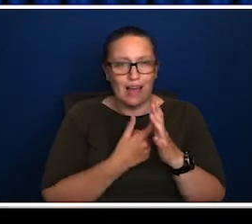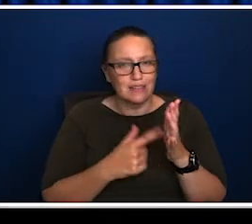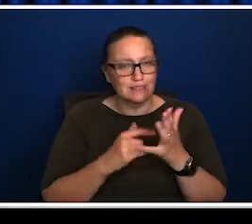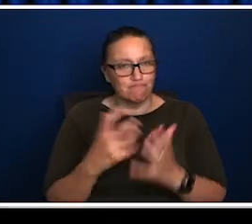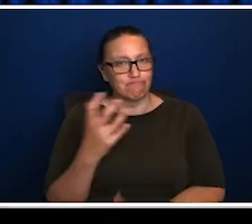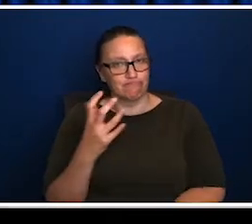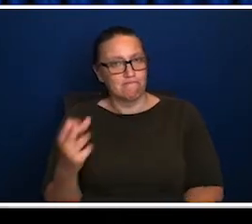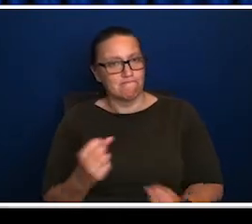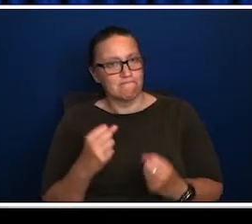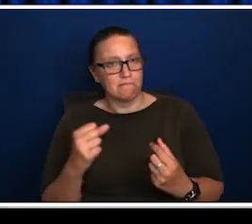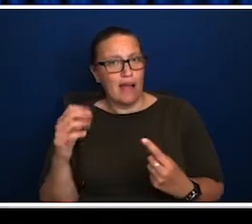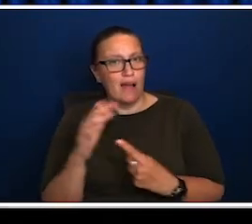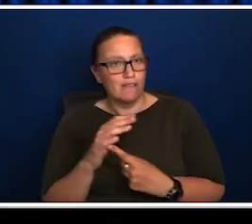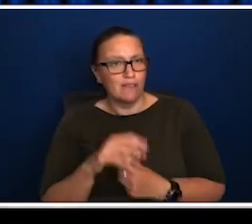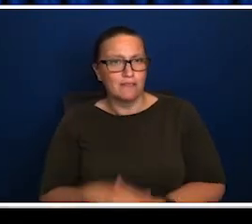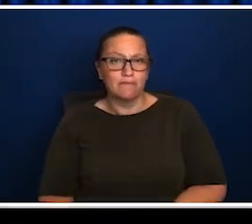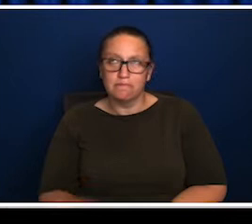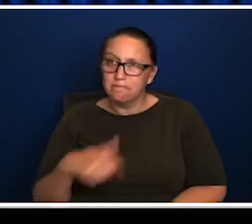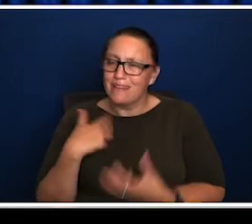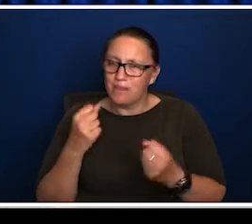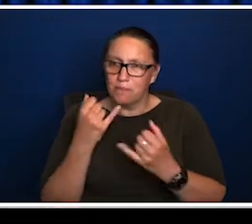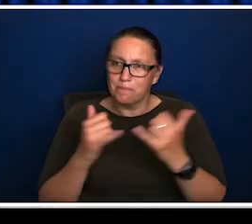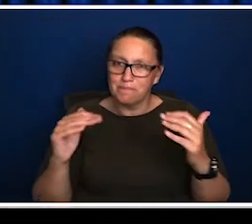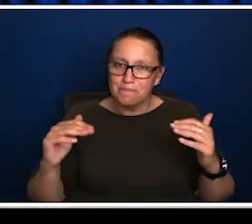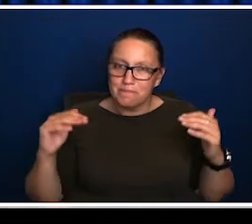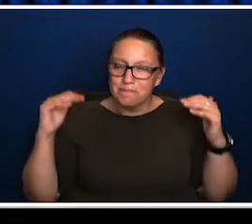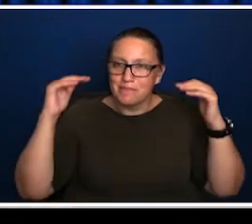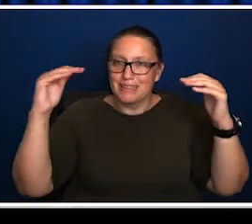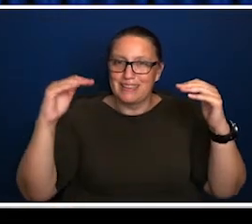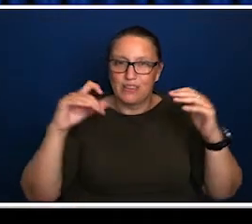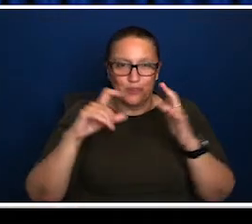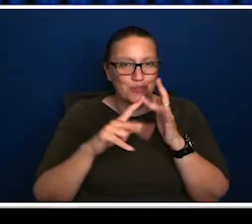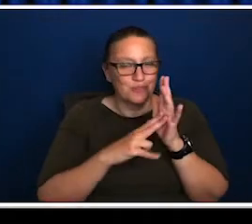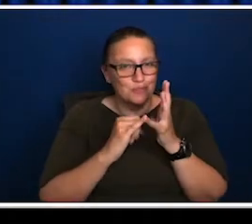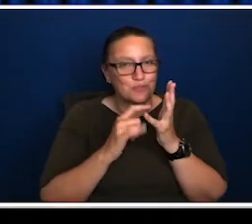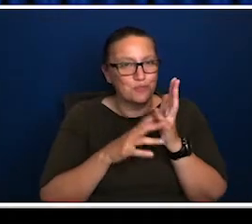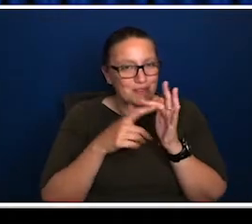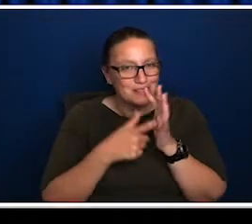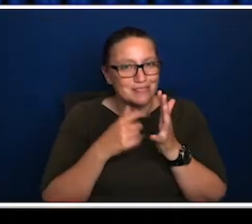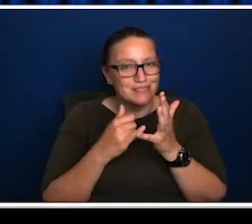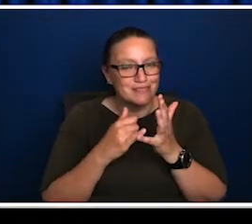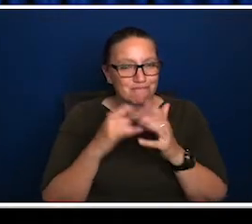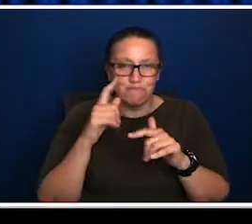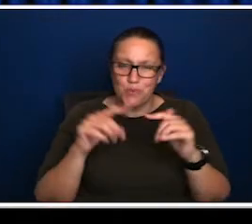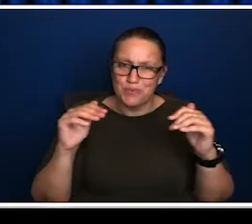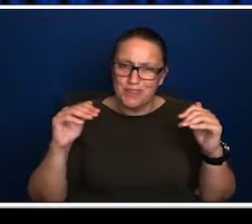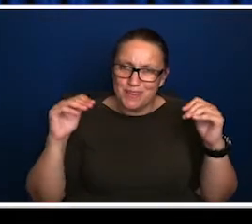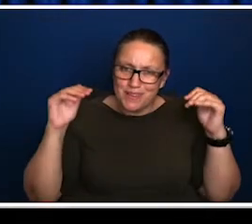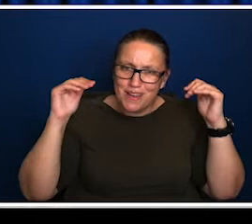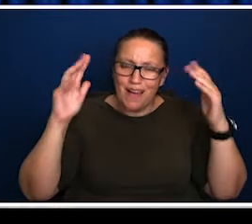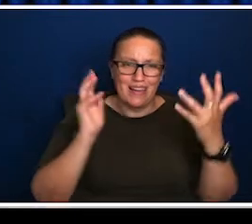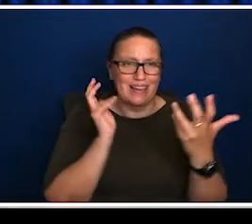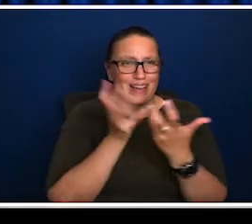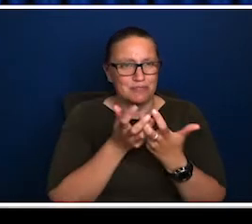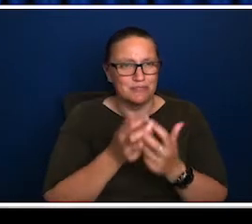Australians connect and engage with the arts. And the way that young people experience the arts is really powerful. So they are amongst the biggest consumers